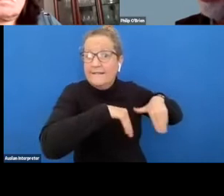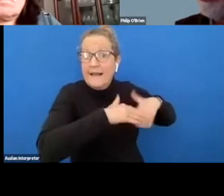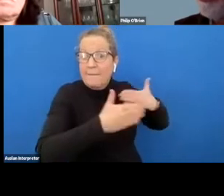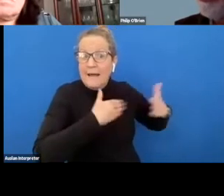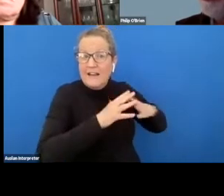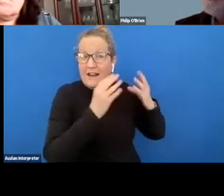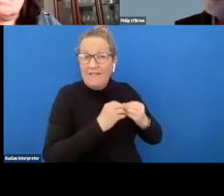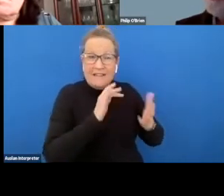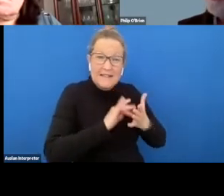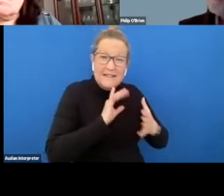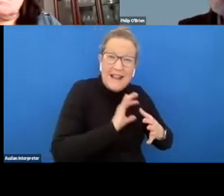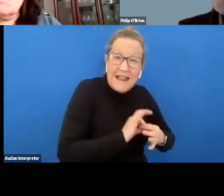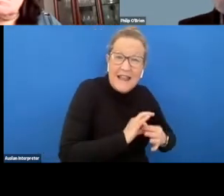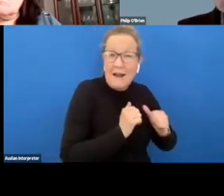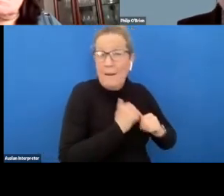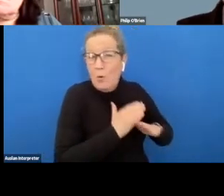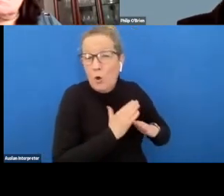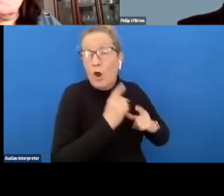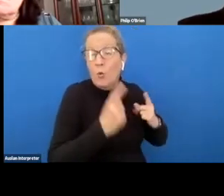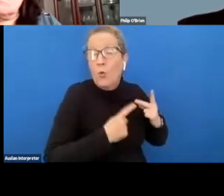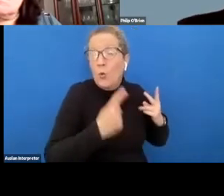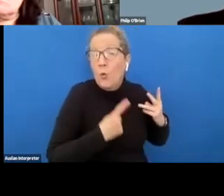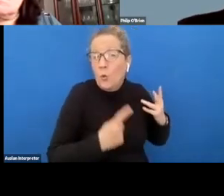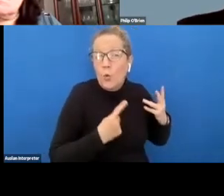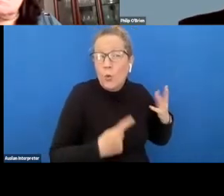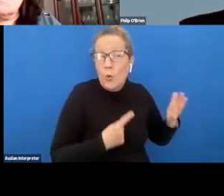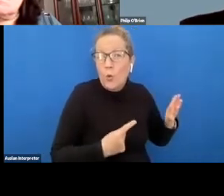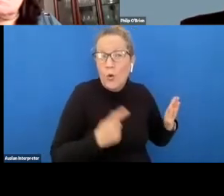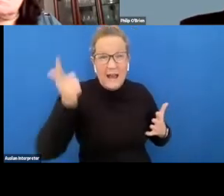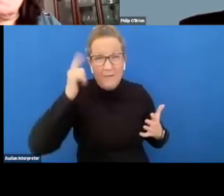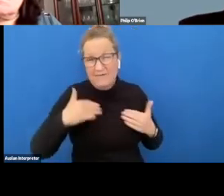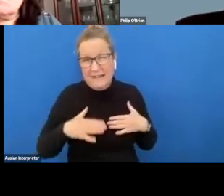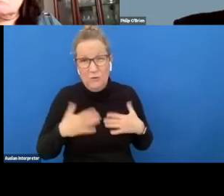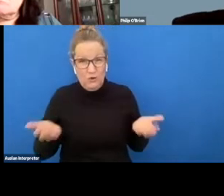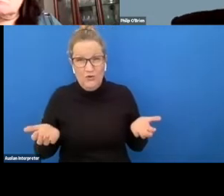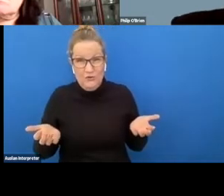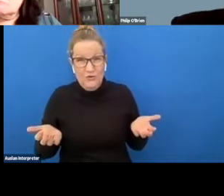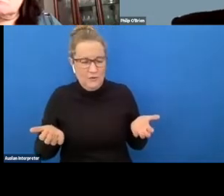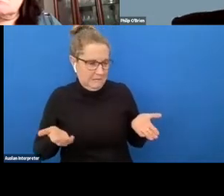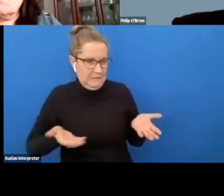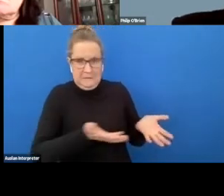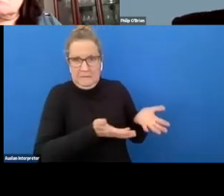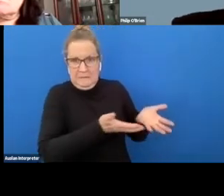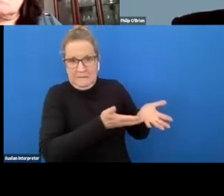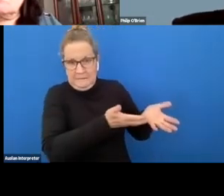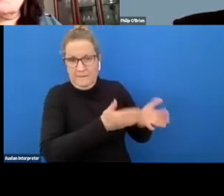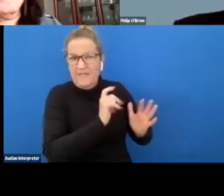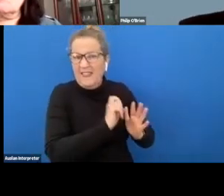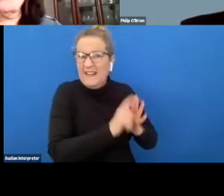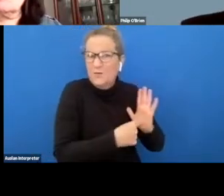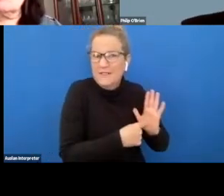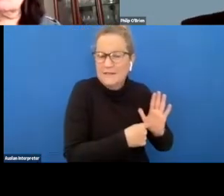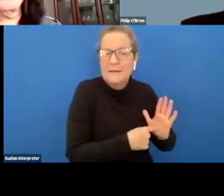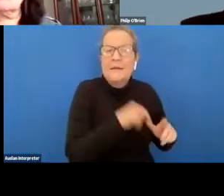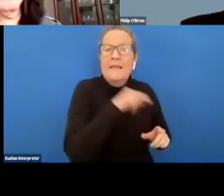paperwork all that sort of stuff that an employer doesn't really want to do um they'll also work with you in